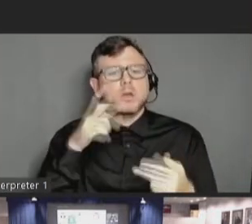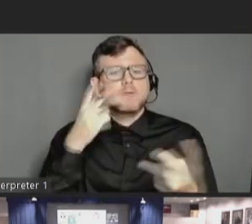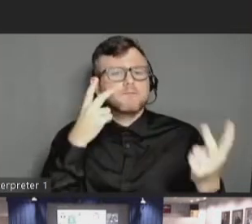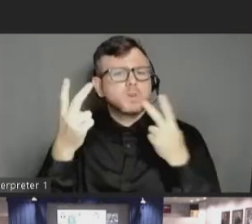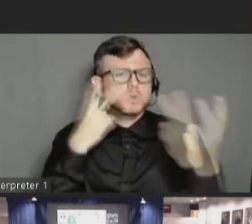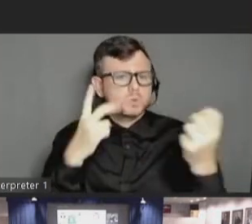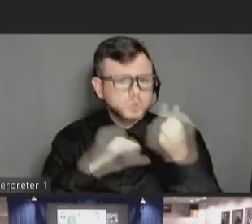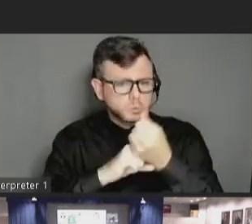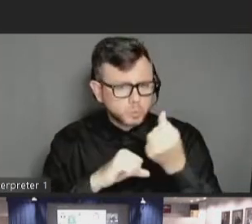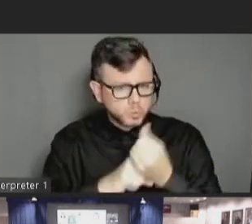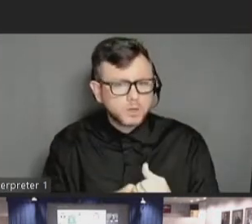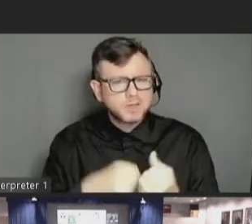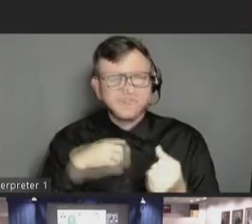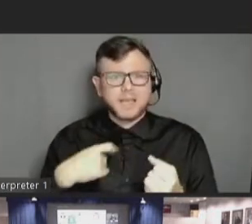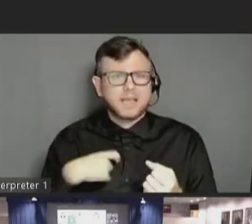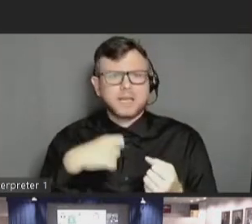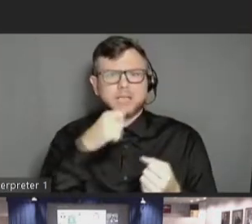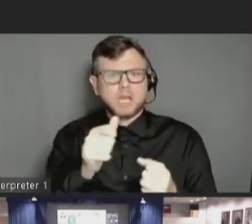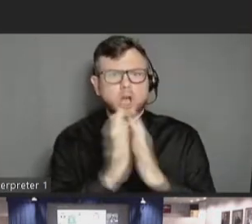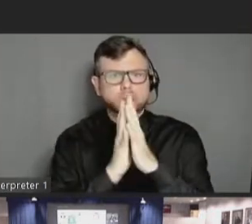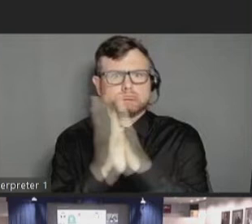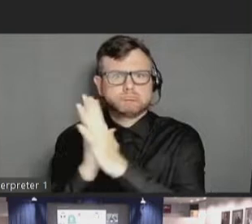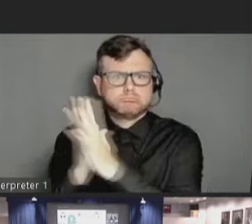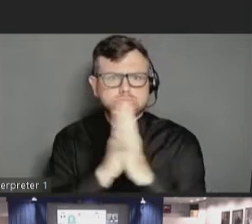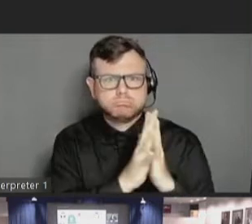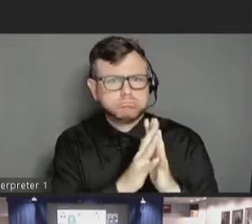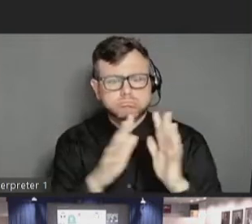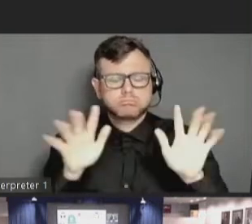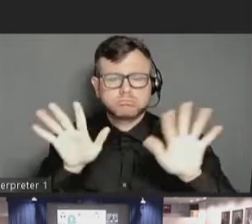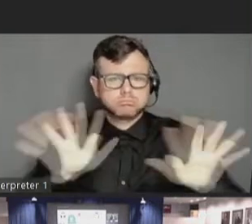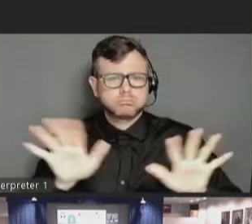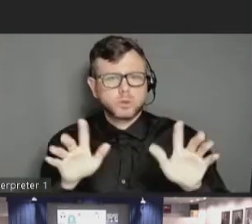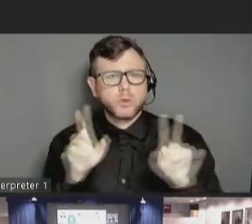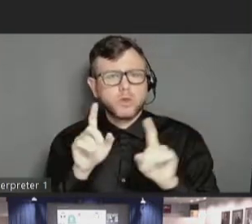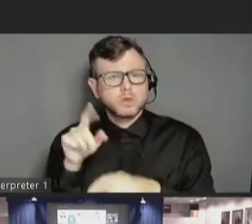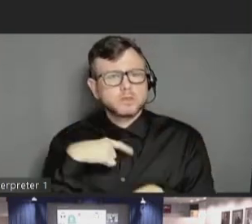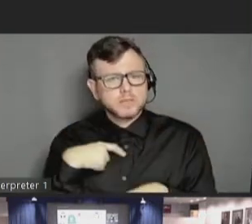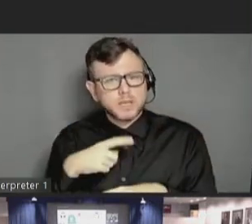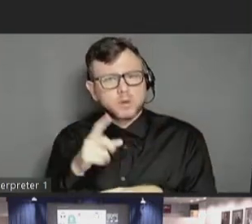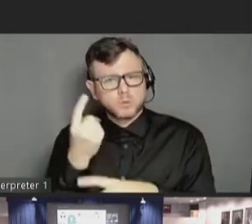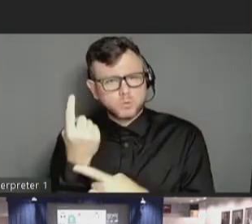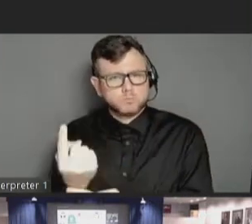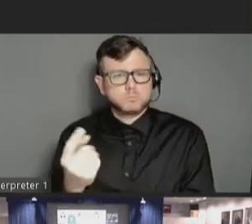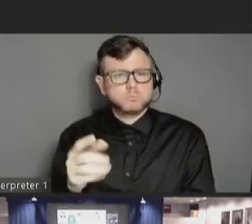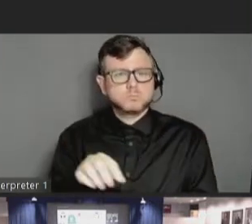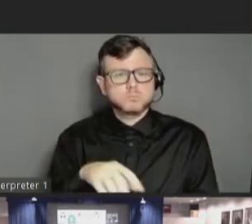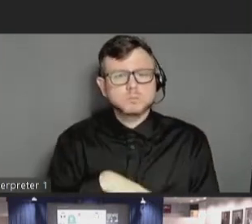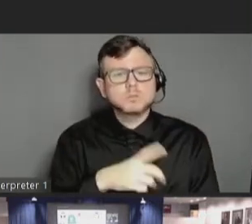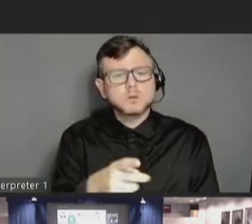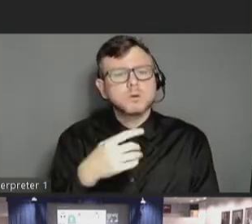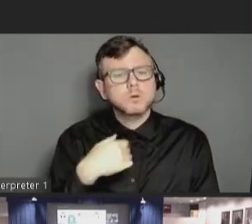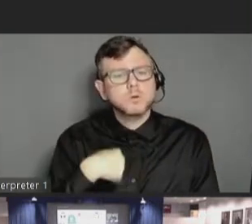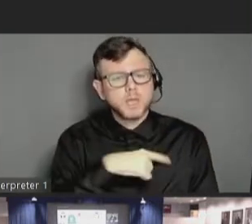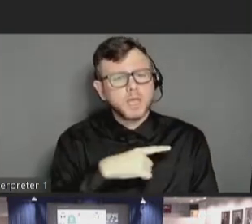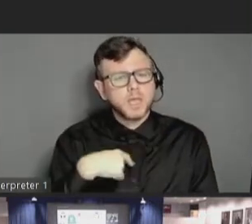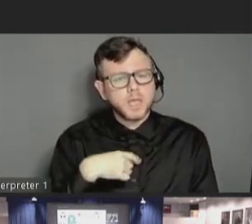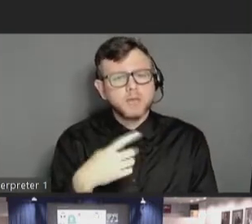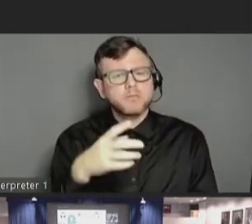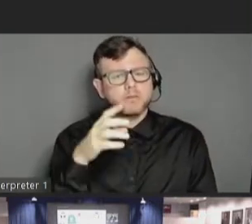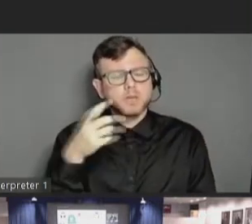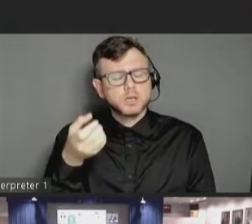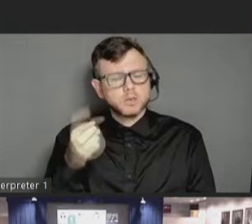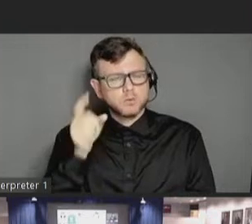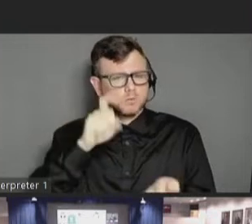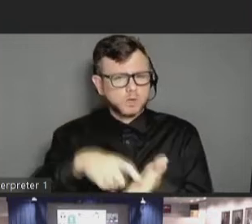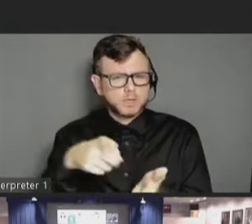During our vaccine events, we took note of high impact tools and resources that made a difference for our participants. And we